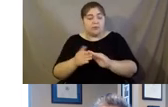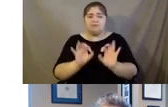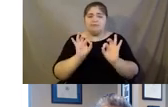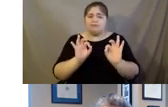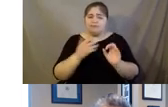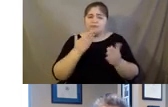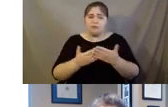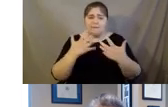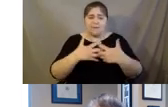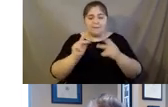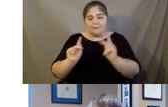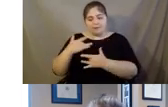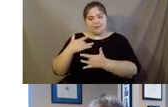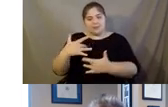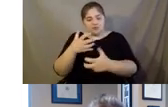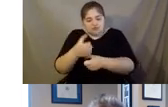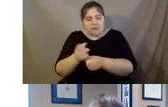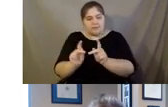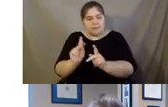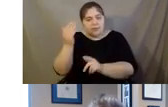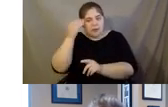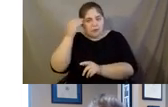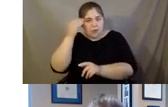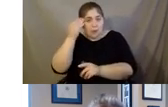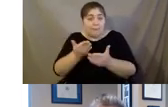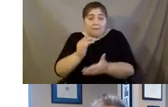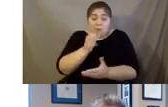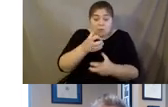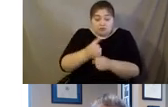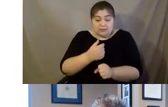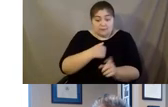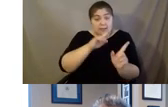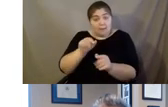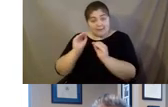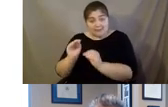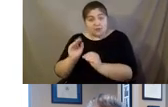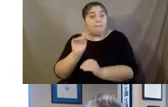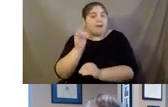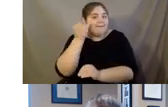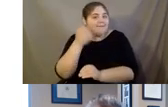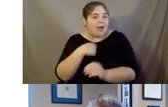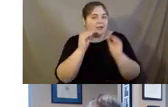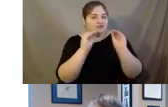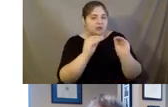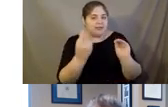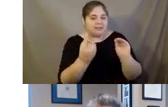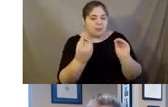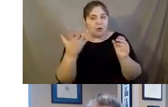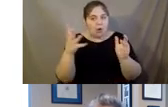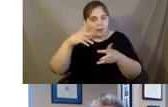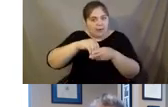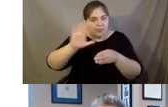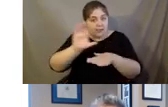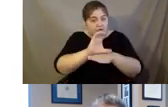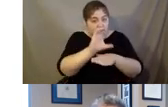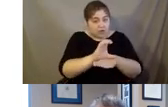who they know and they may not trust me coming in to give that information to them. But if I train one of their church members and they take it